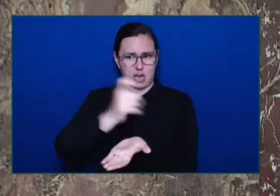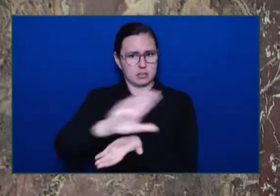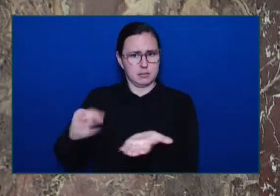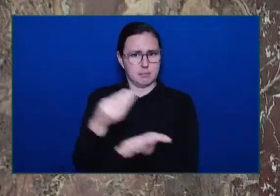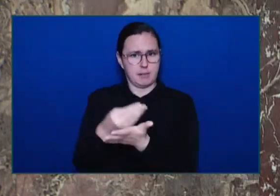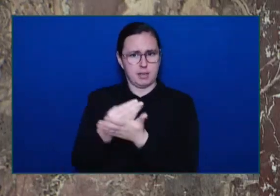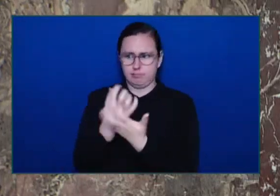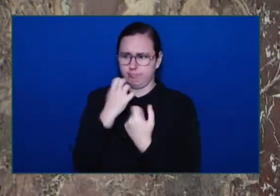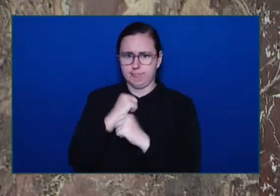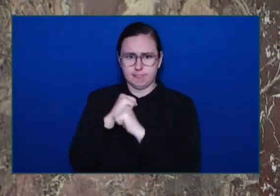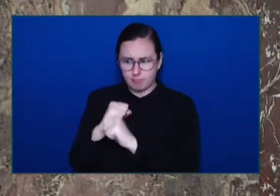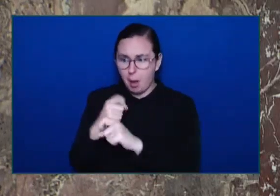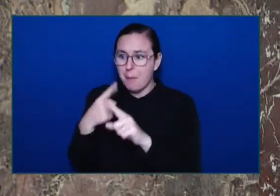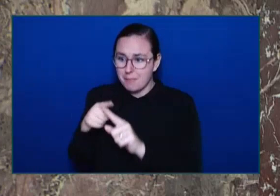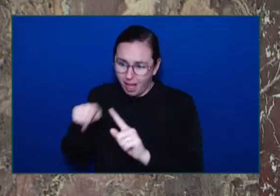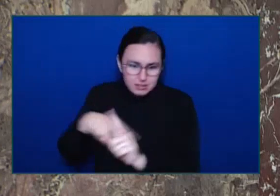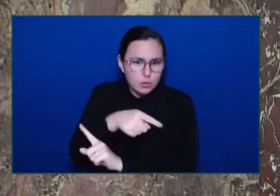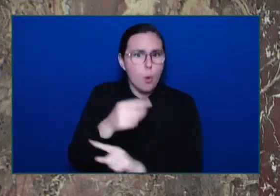To slow walk it